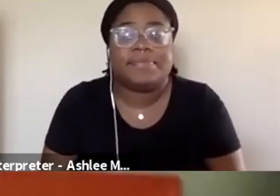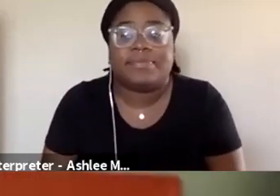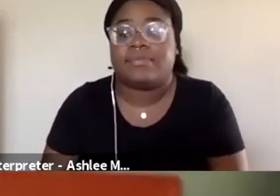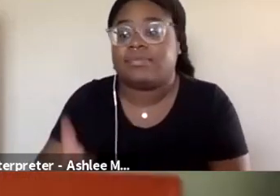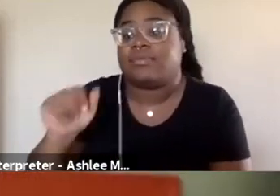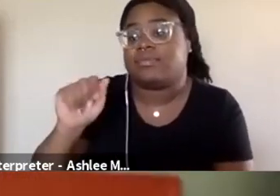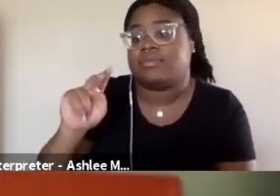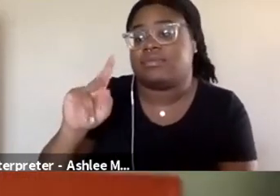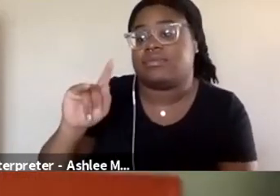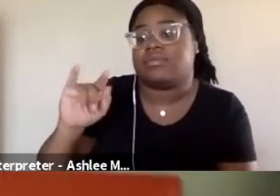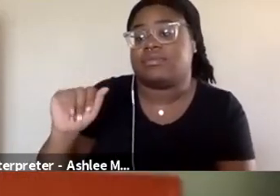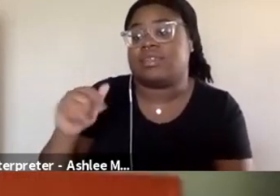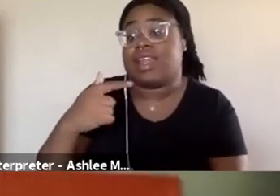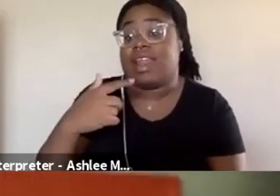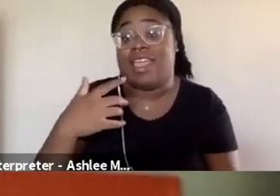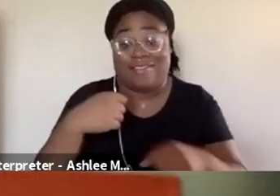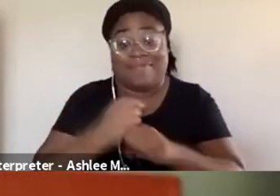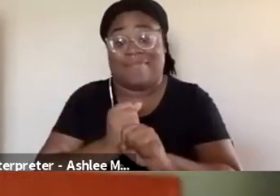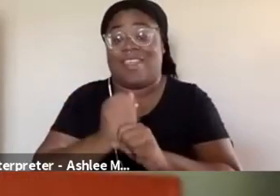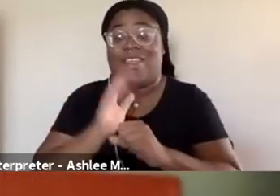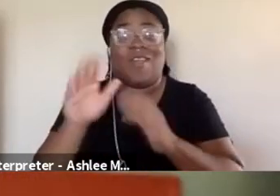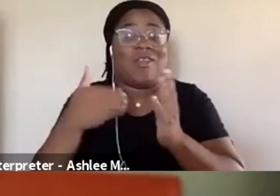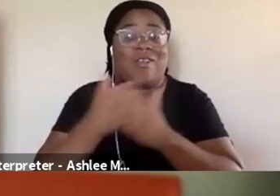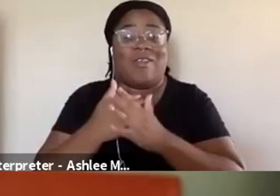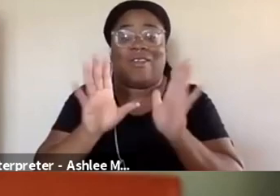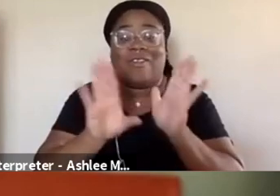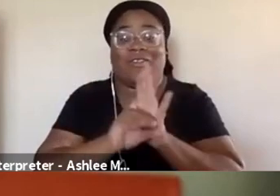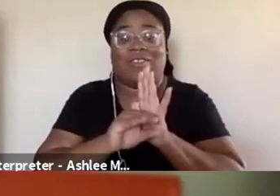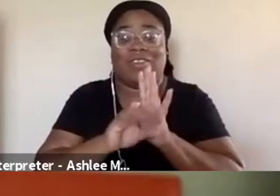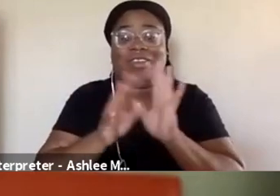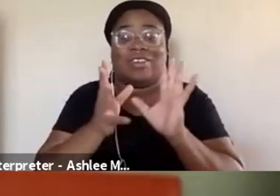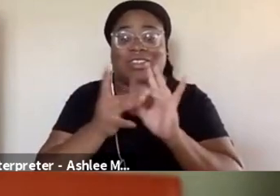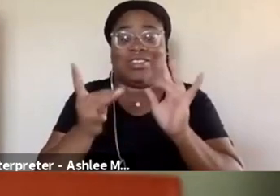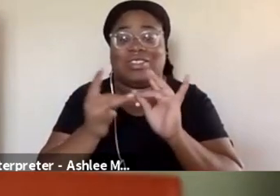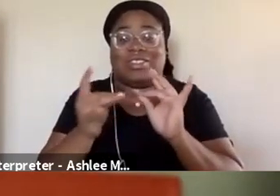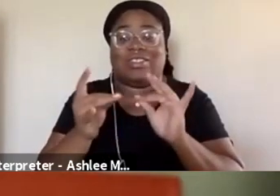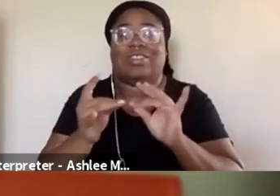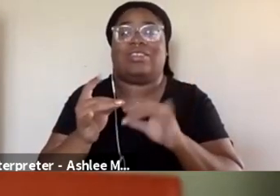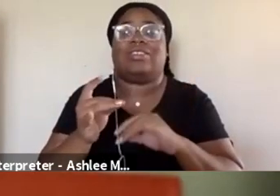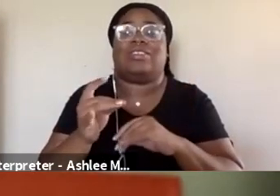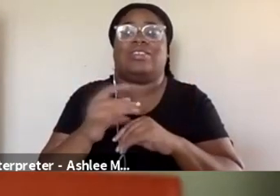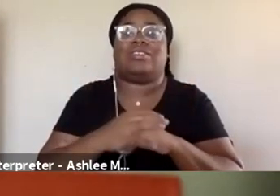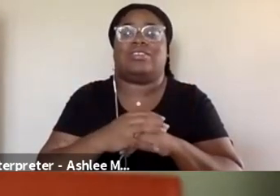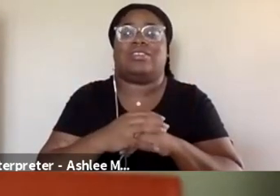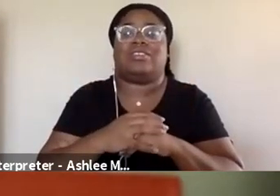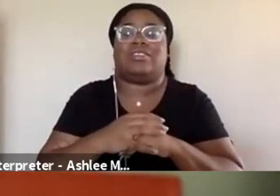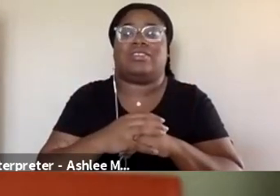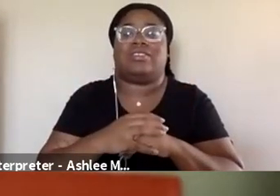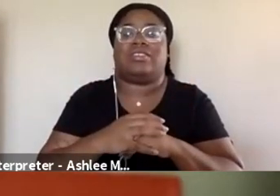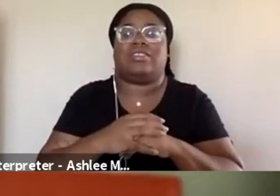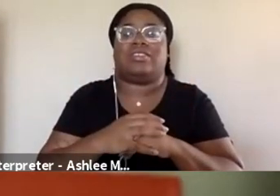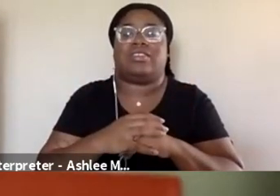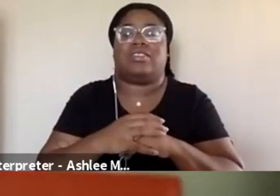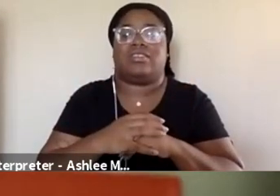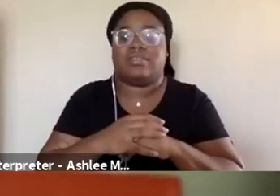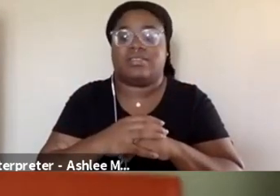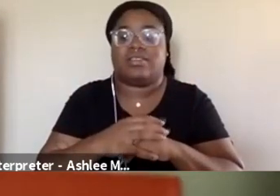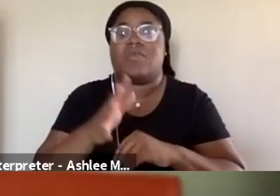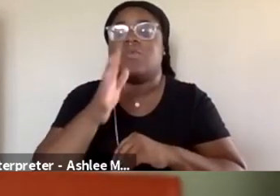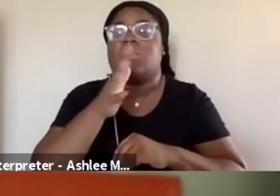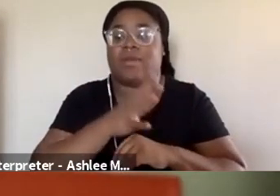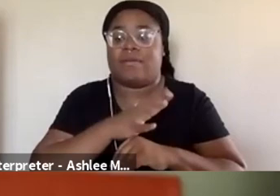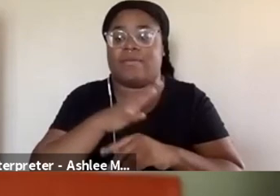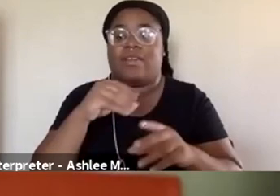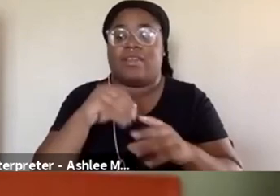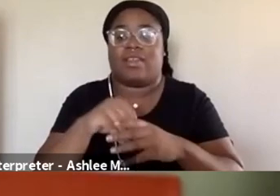So I made a whole video series about this so you can check out if you're interested, it's Tropes vs. in Video Games,